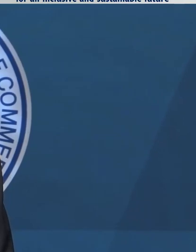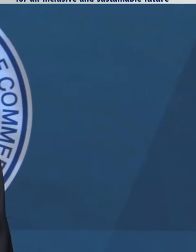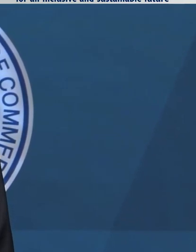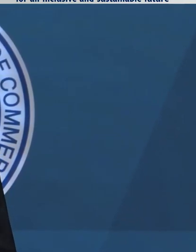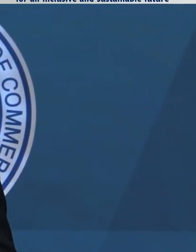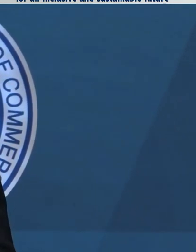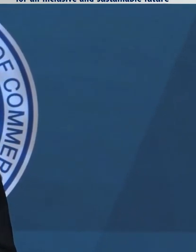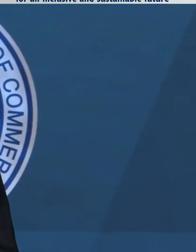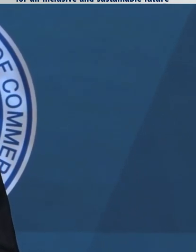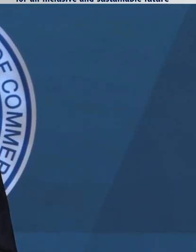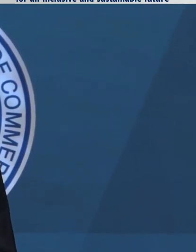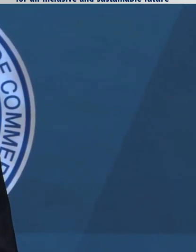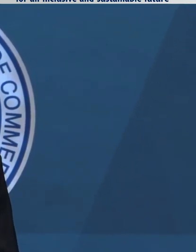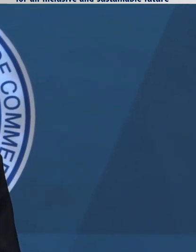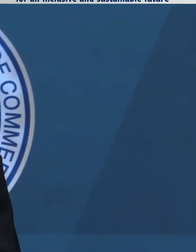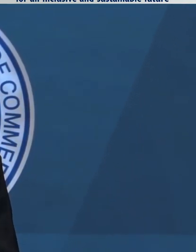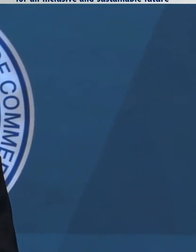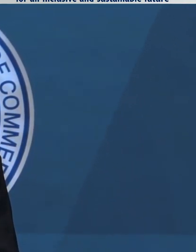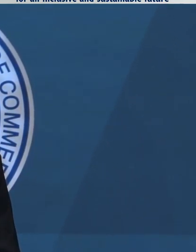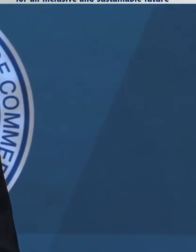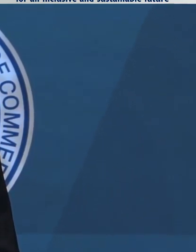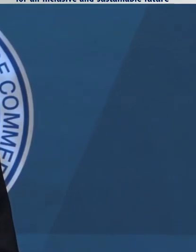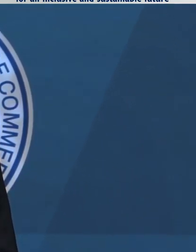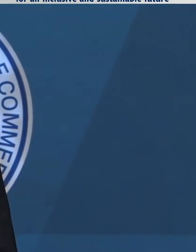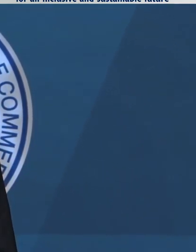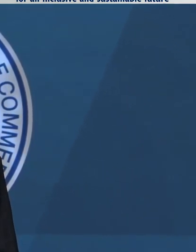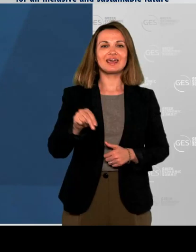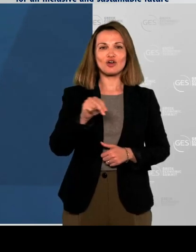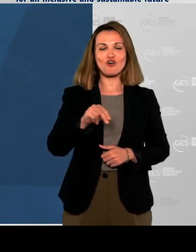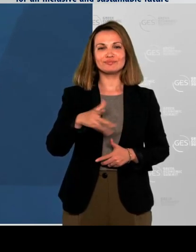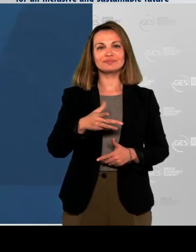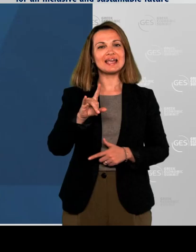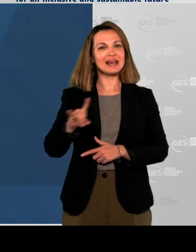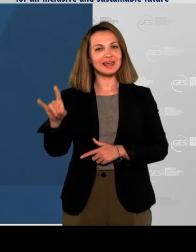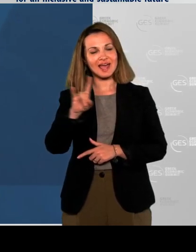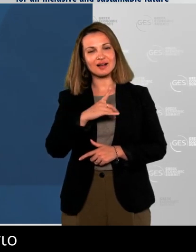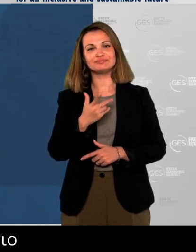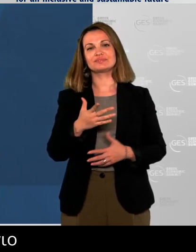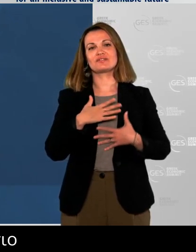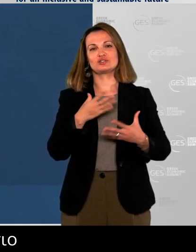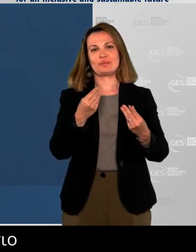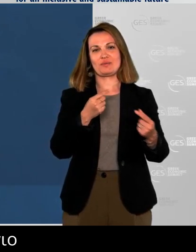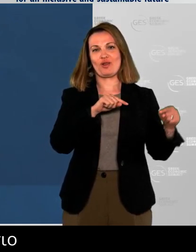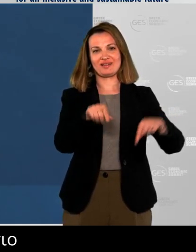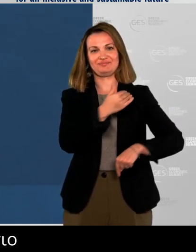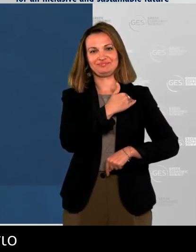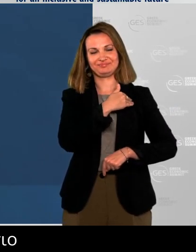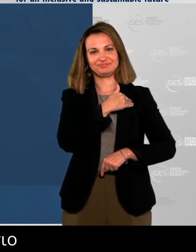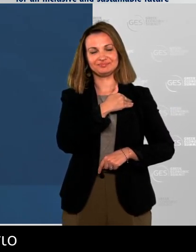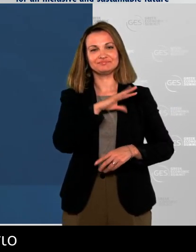Kadesperasas. Nikos, Elias, thank you for inviting me to speak at this year's Greek Economic Summit.